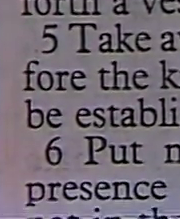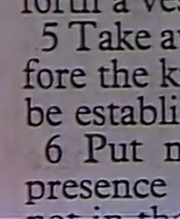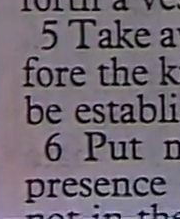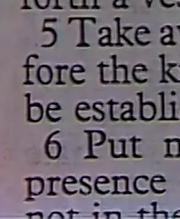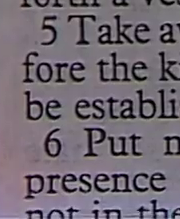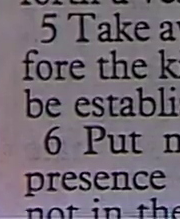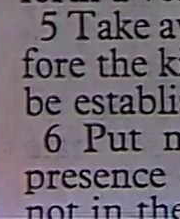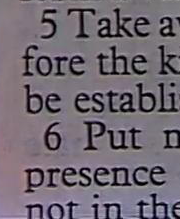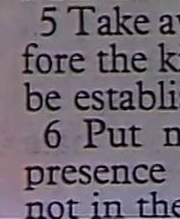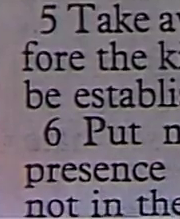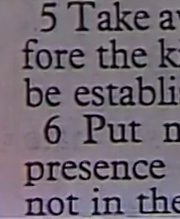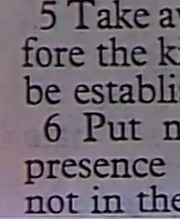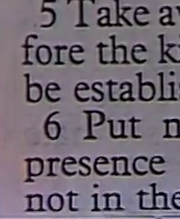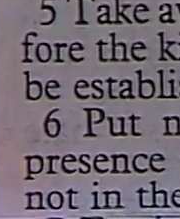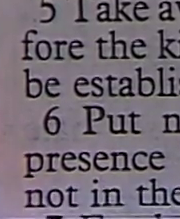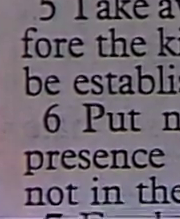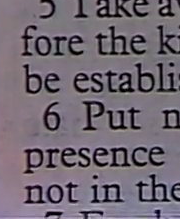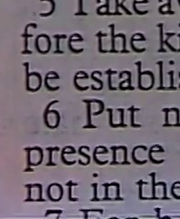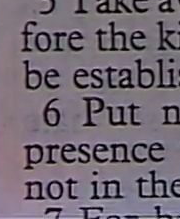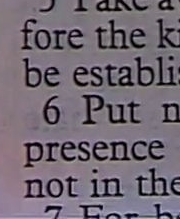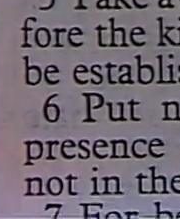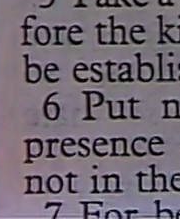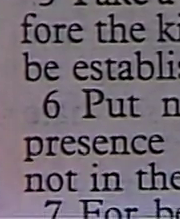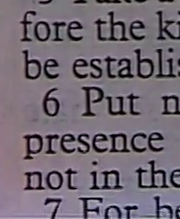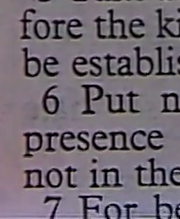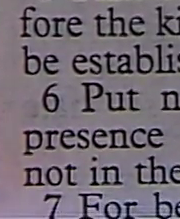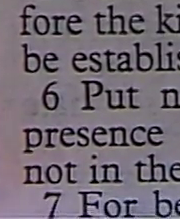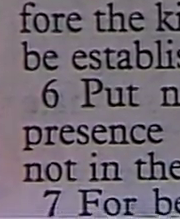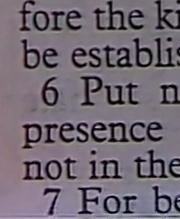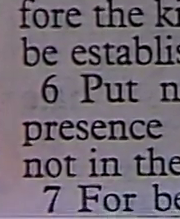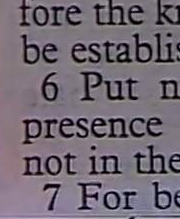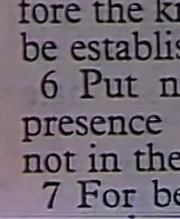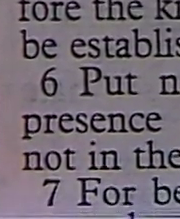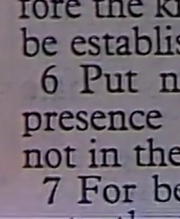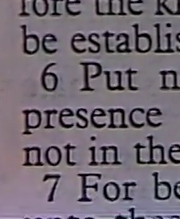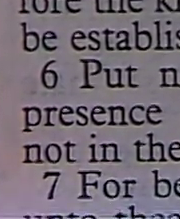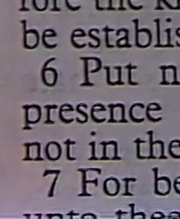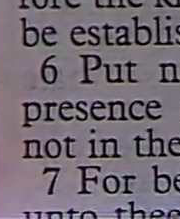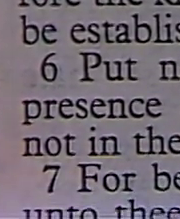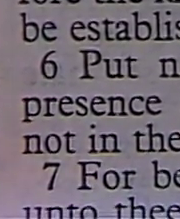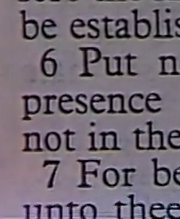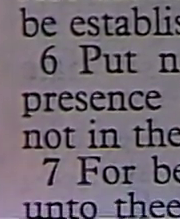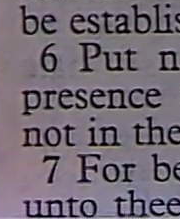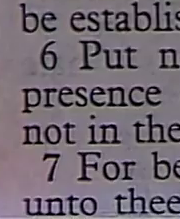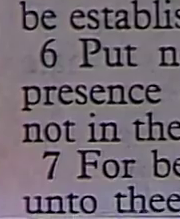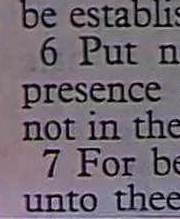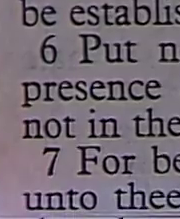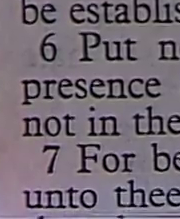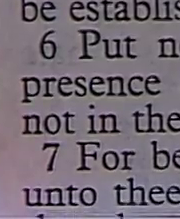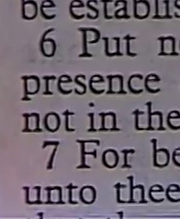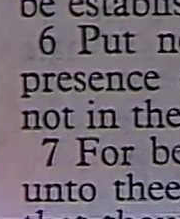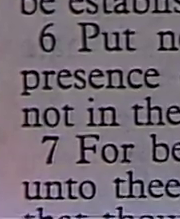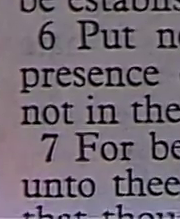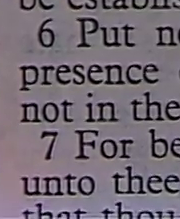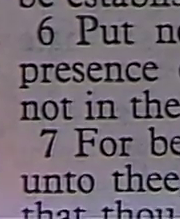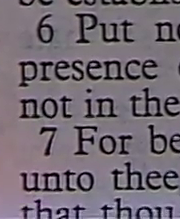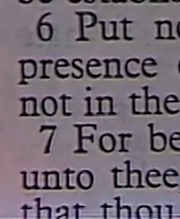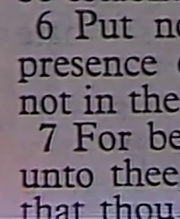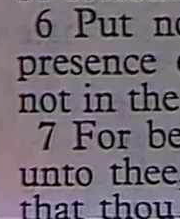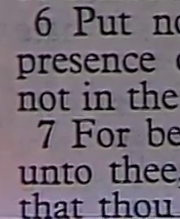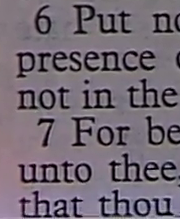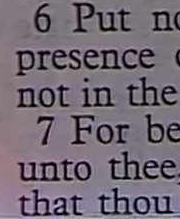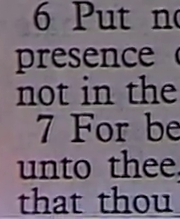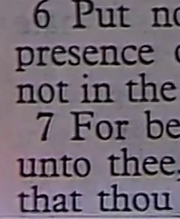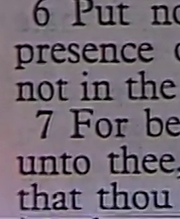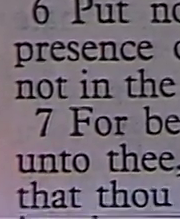depth And the heart of kings is unsearchable Take away the dross from the silver And there shall come forth a vessel